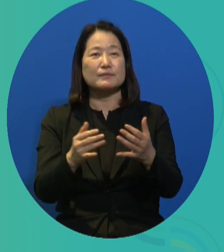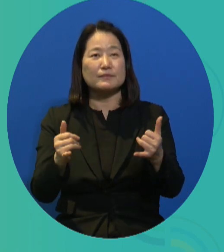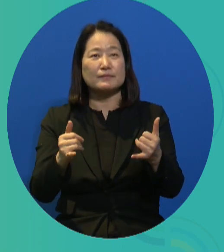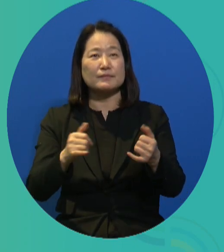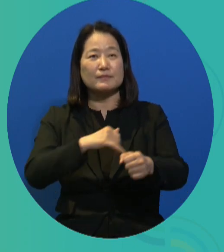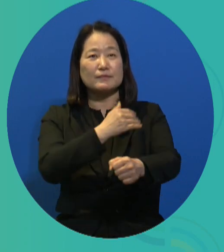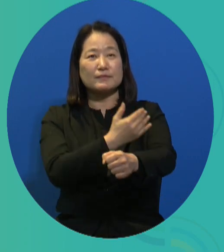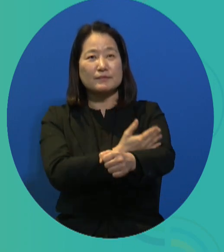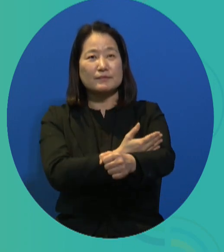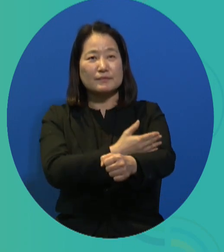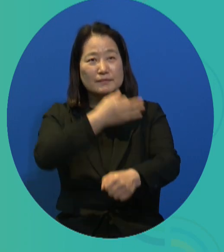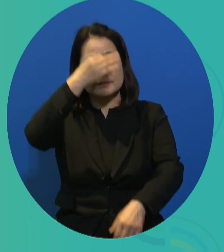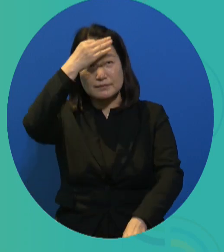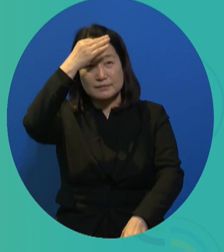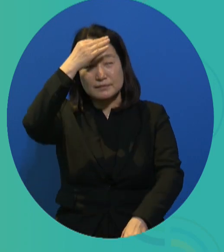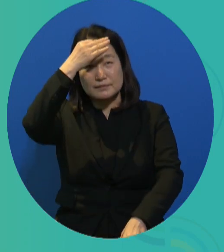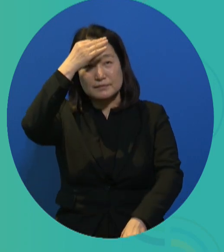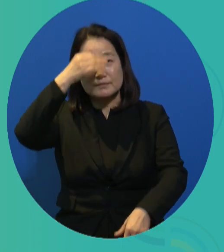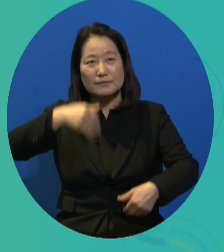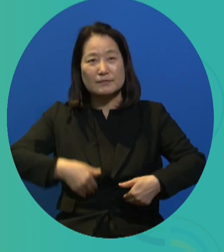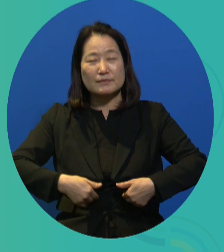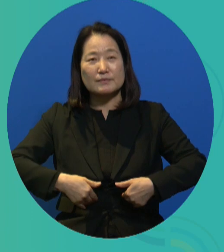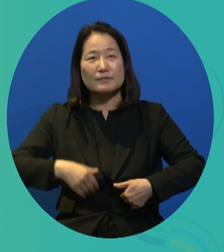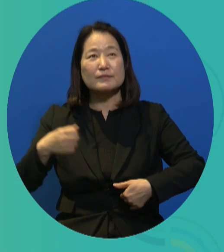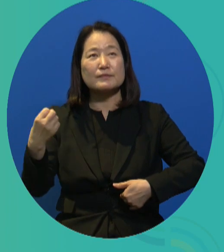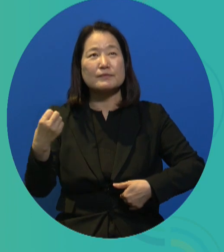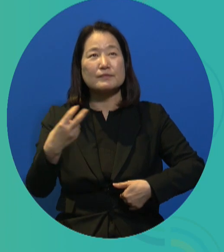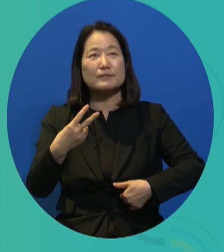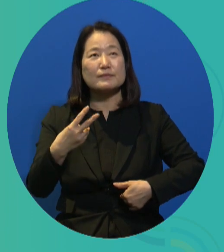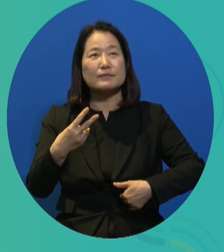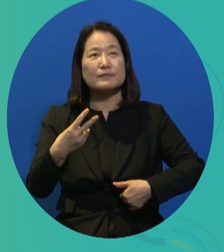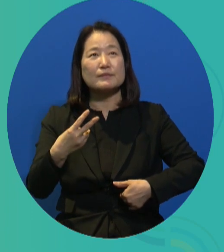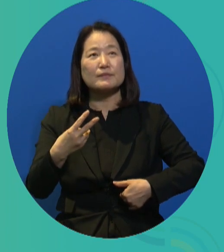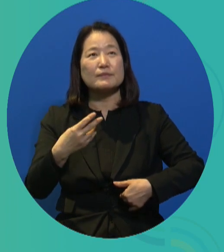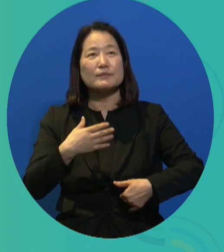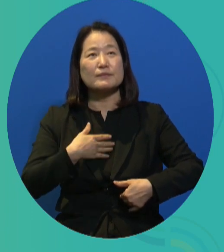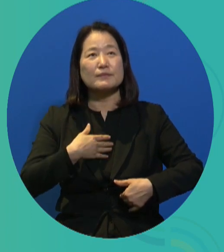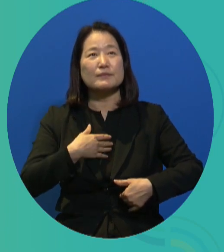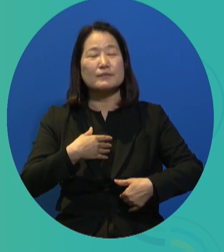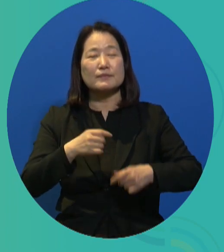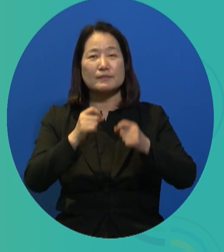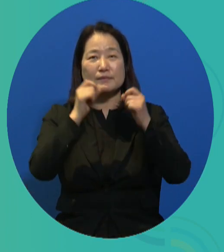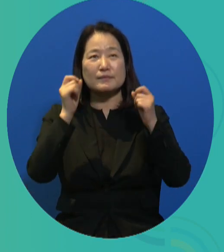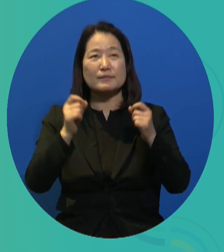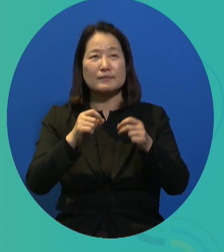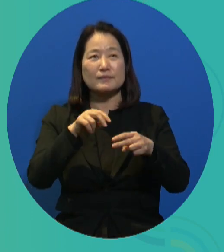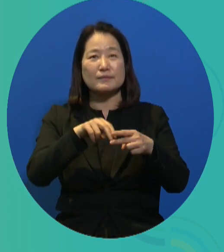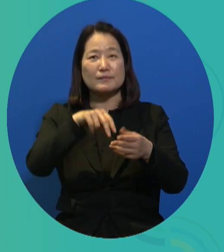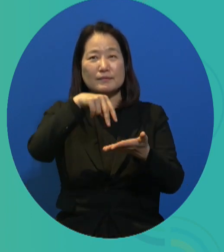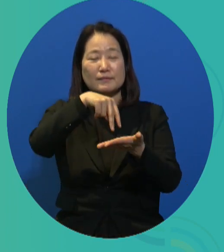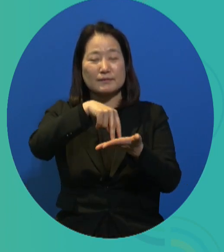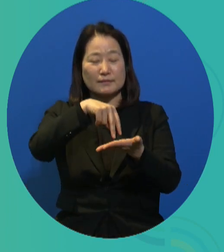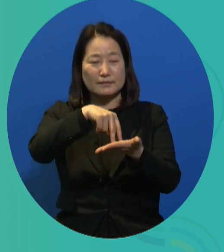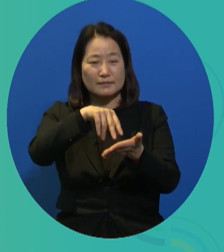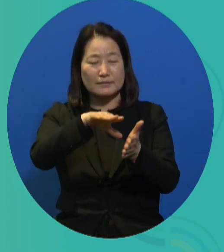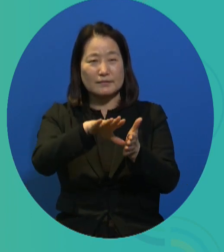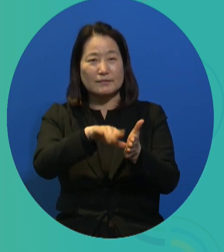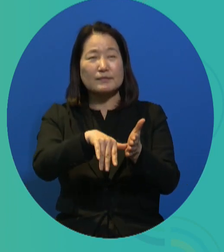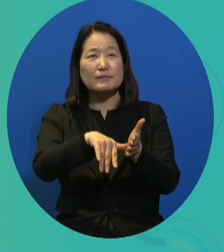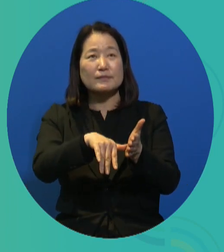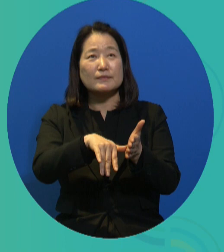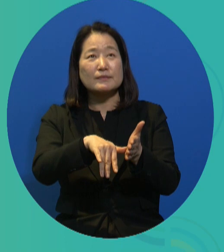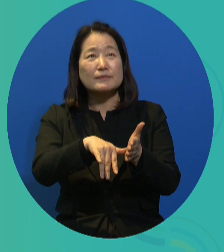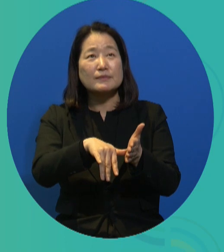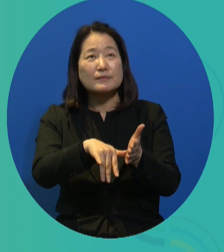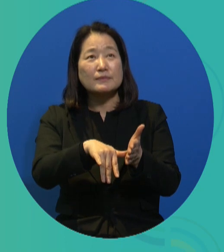to be more capable in terms of their staff and their support capabilities. As a head of the organization, such organization, I'd like to say